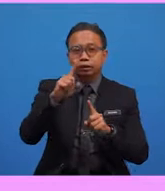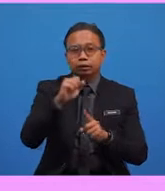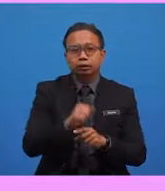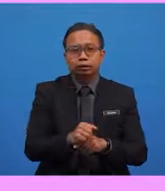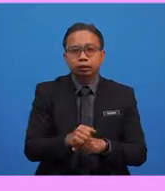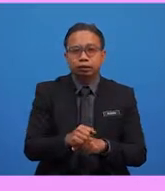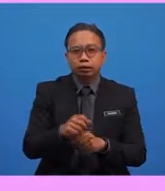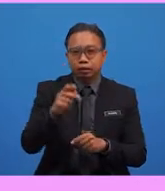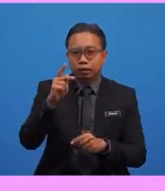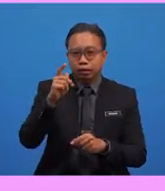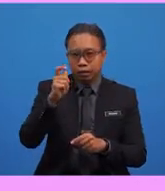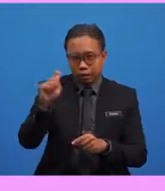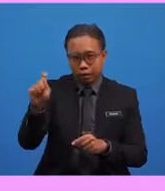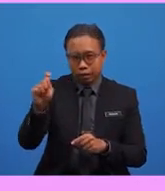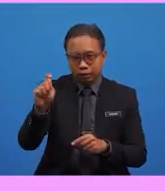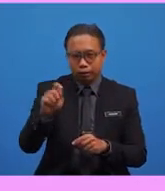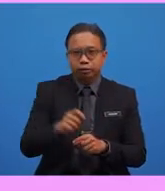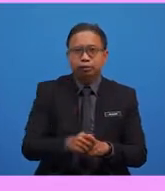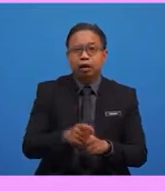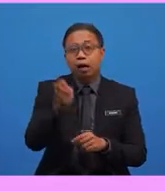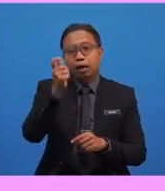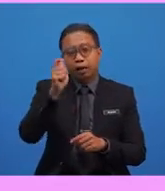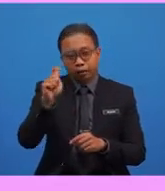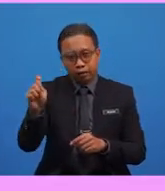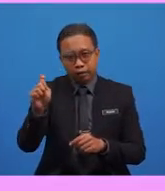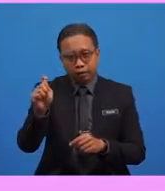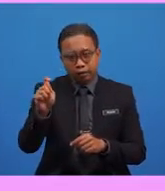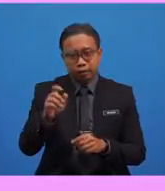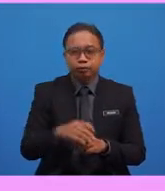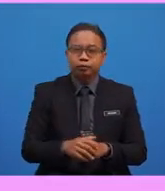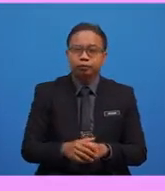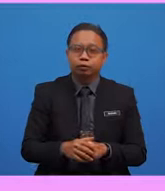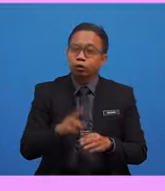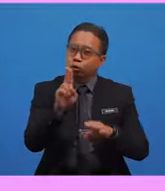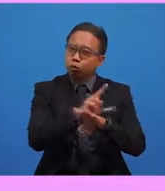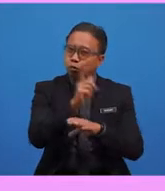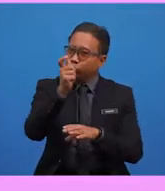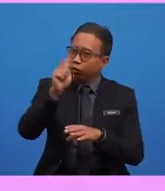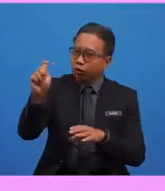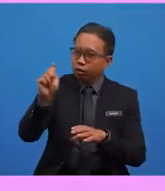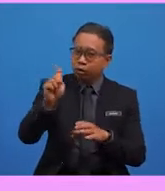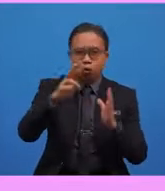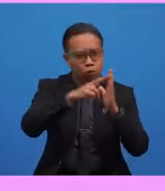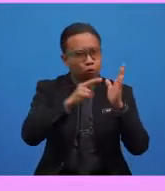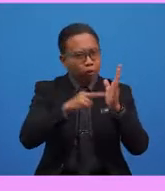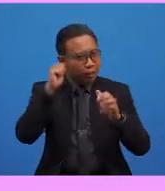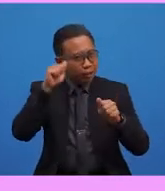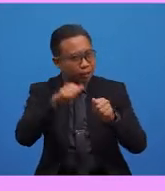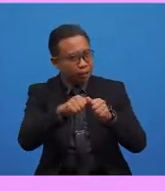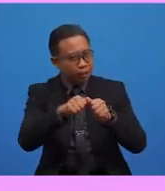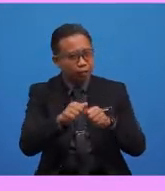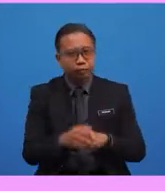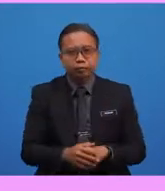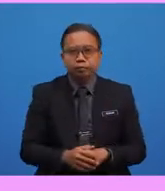KL Tower and the Rajang River. Do you still remember the rules of using the? The word the